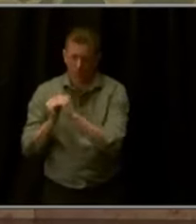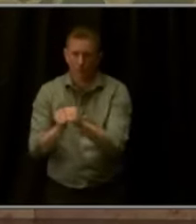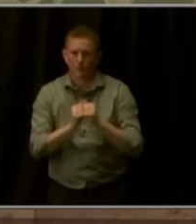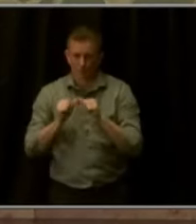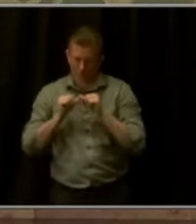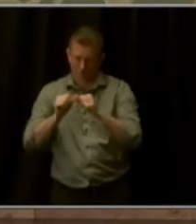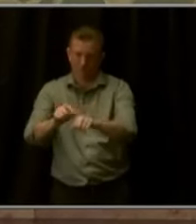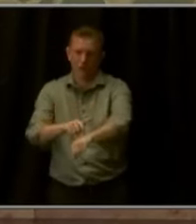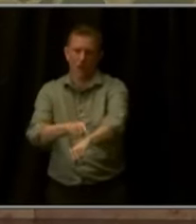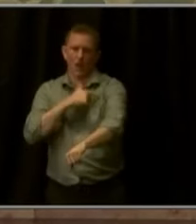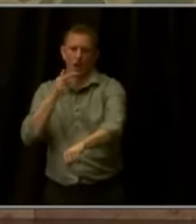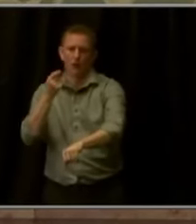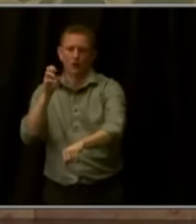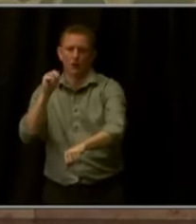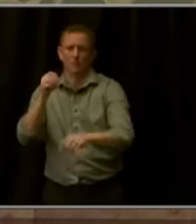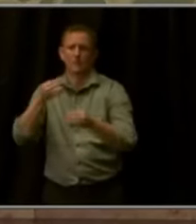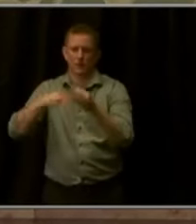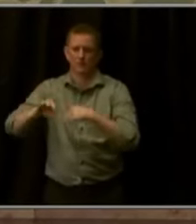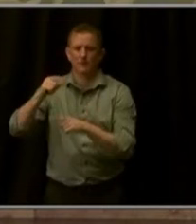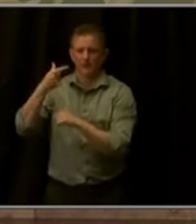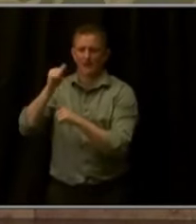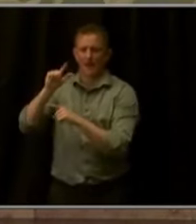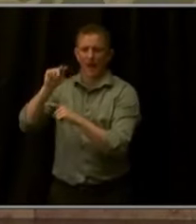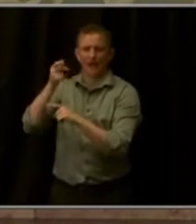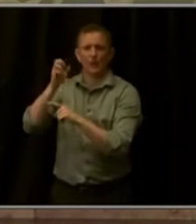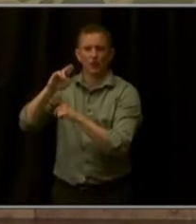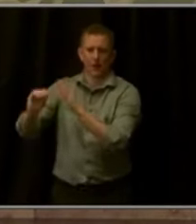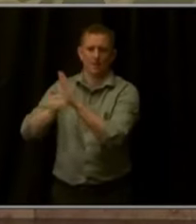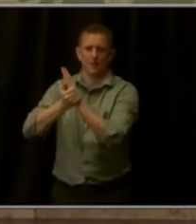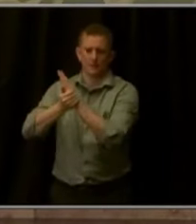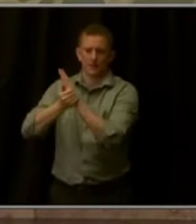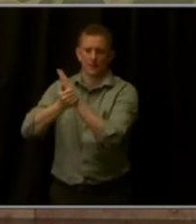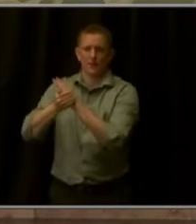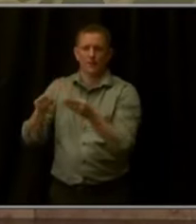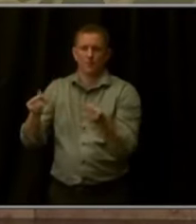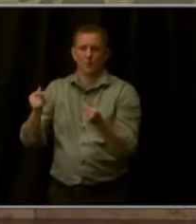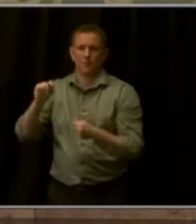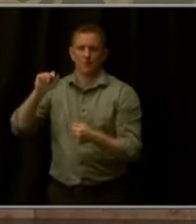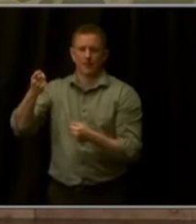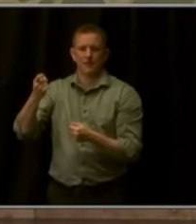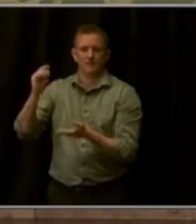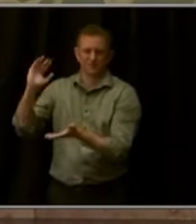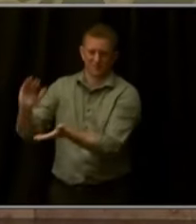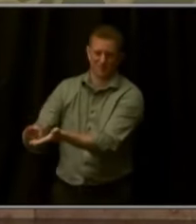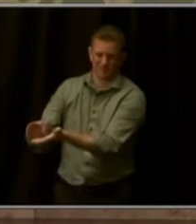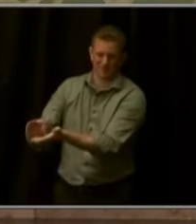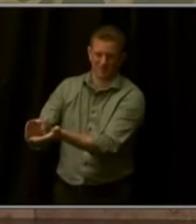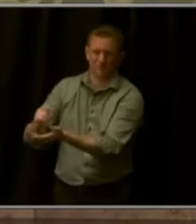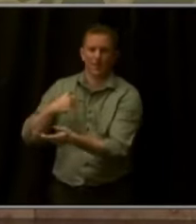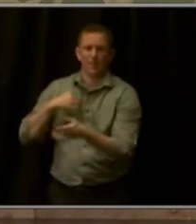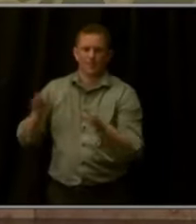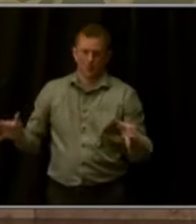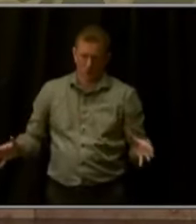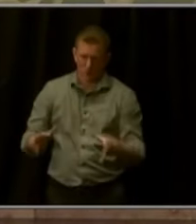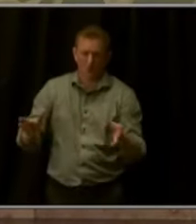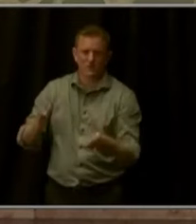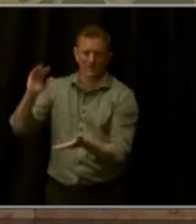Gallagher Amendment to keep property taxes low. And I urge you to do as much as you can to reduce property taxes this session.